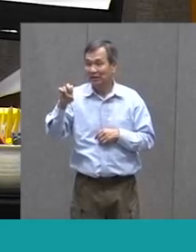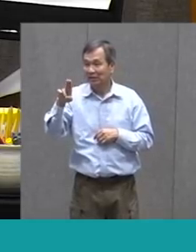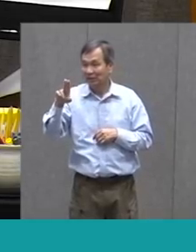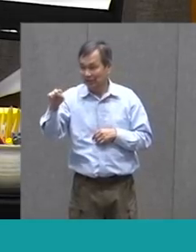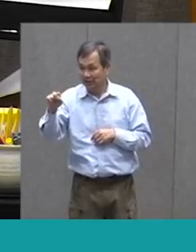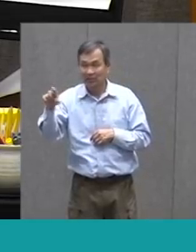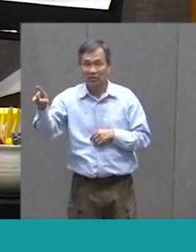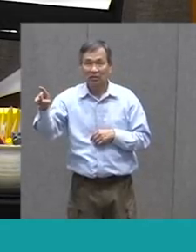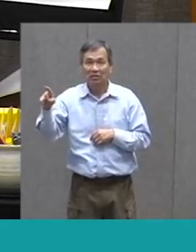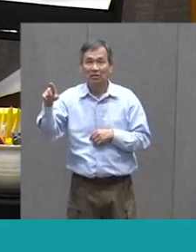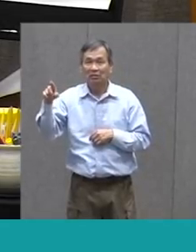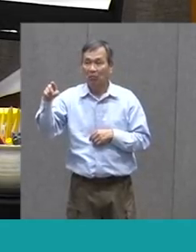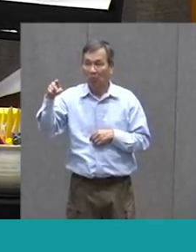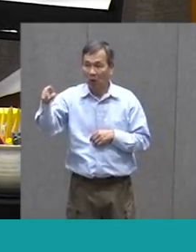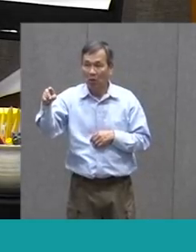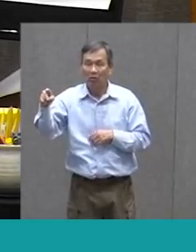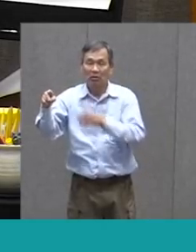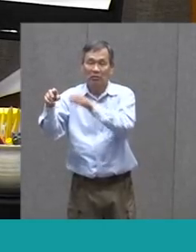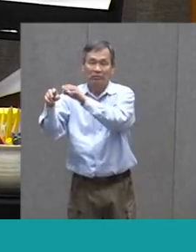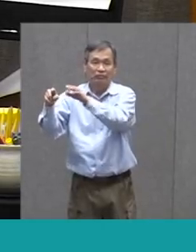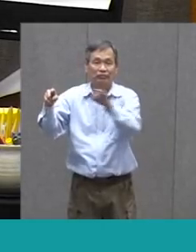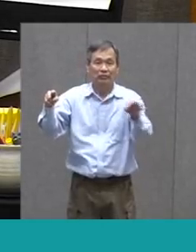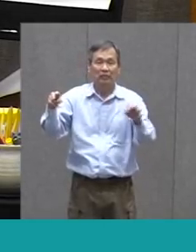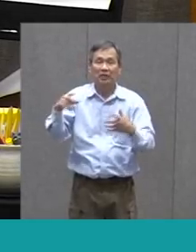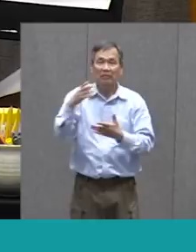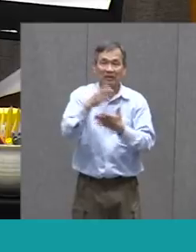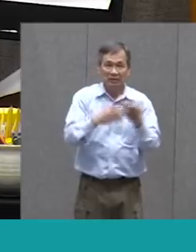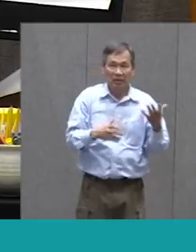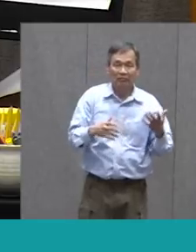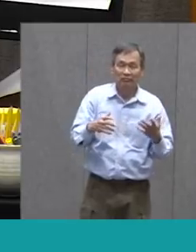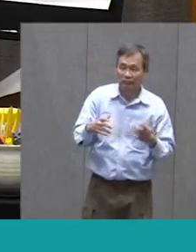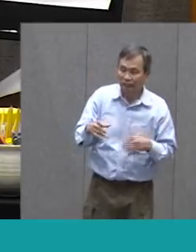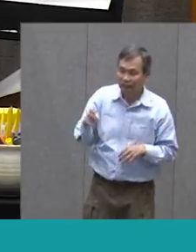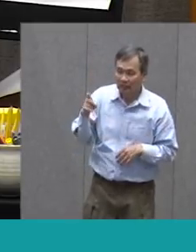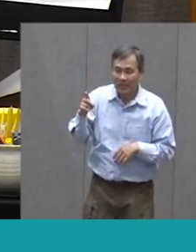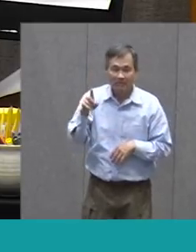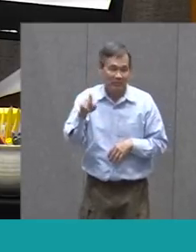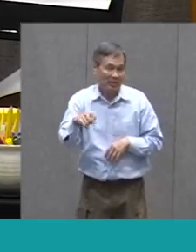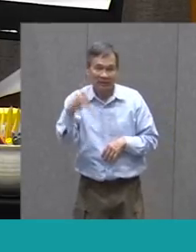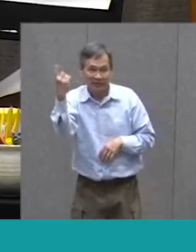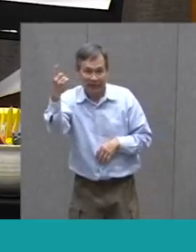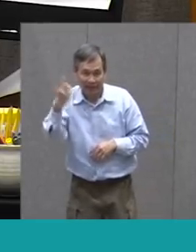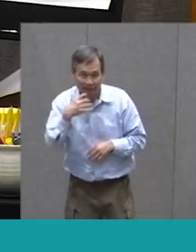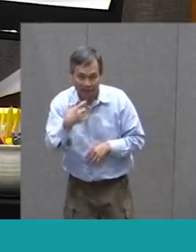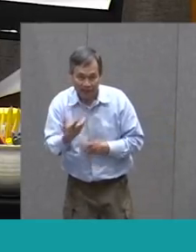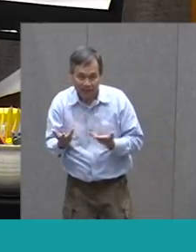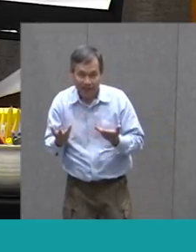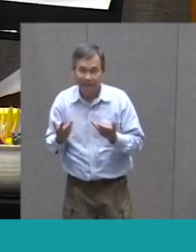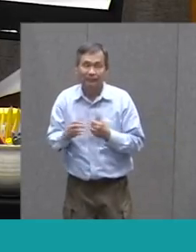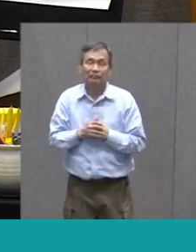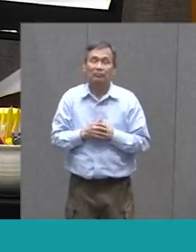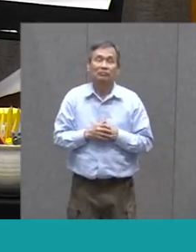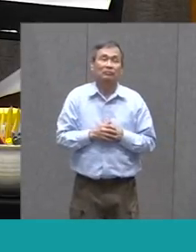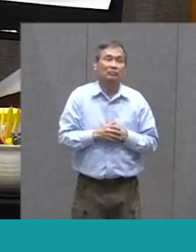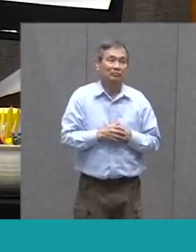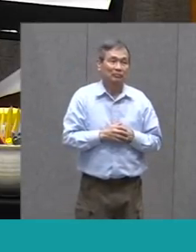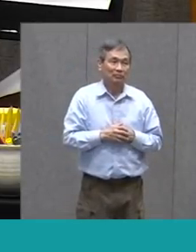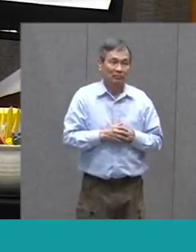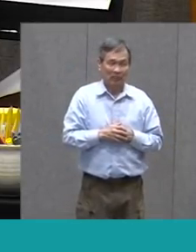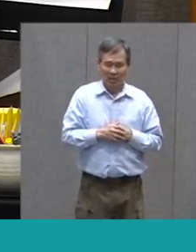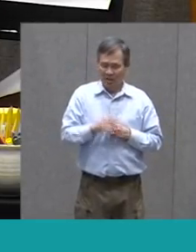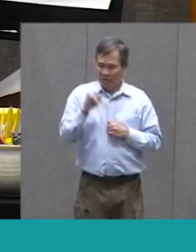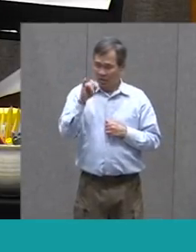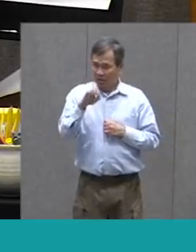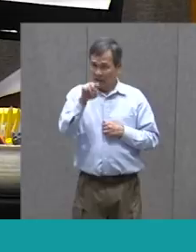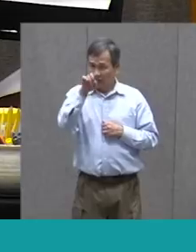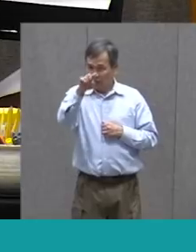A Little Bit Of Dialogue Here That He Needs To Say Okay Now If